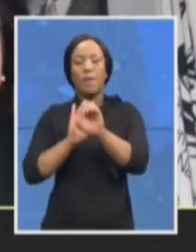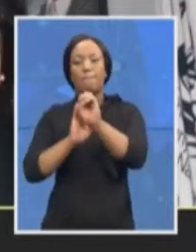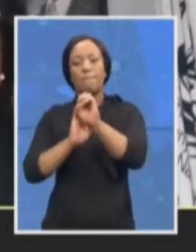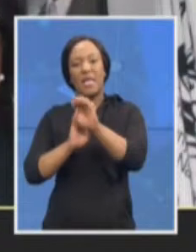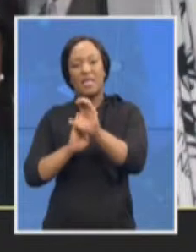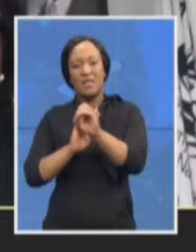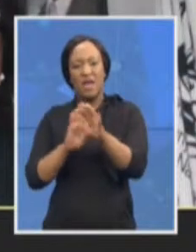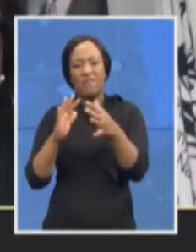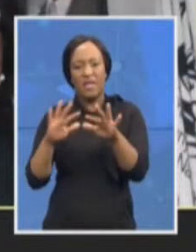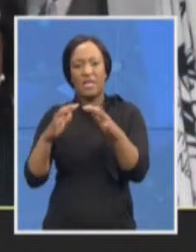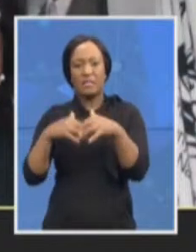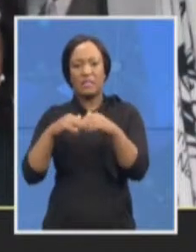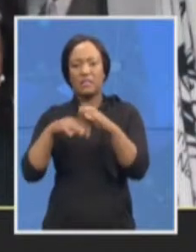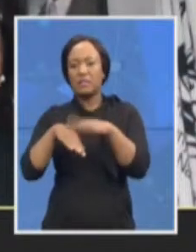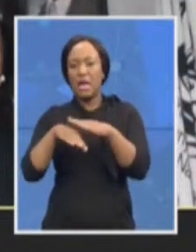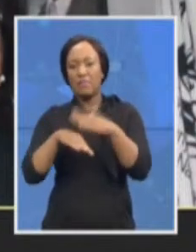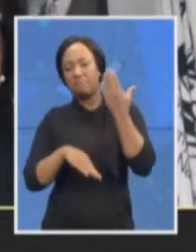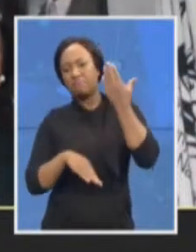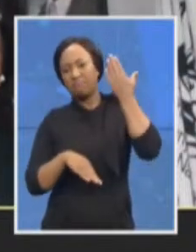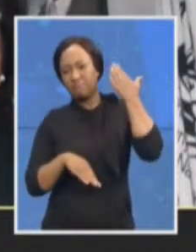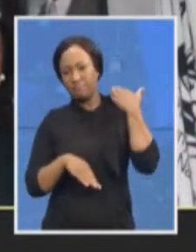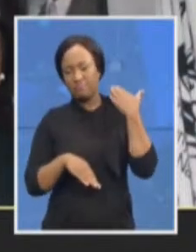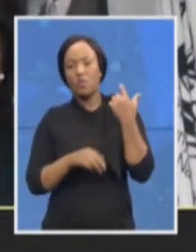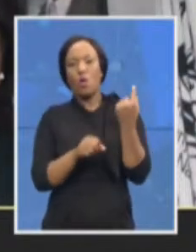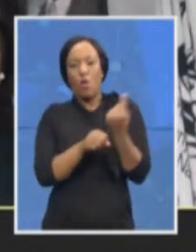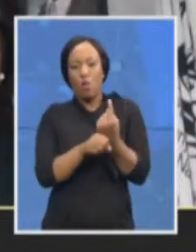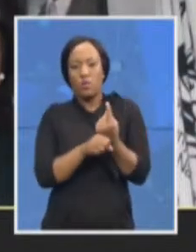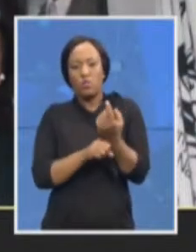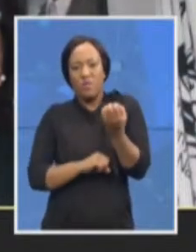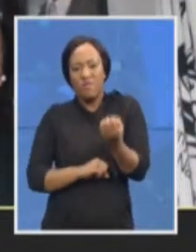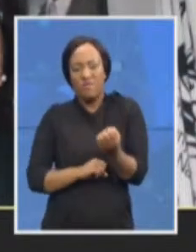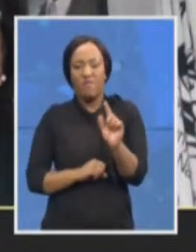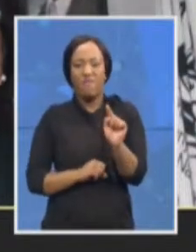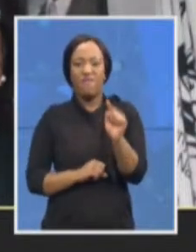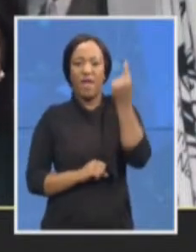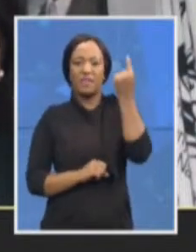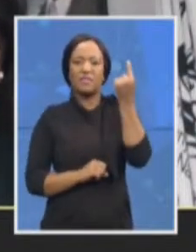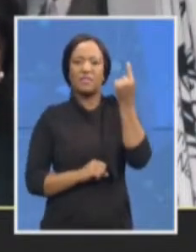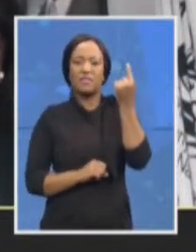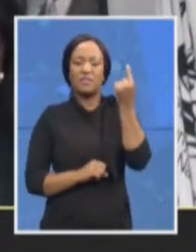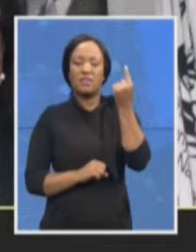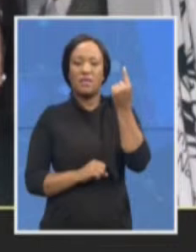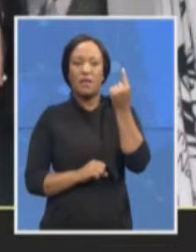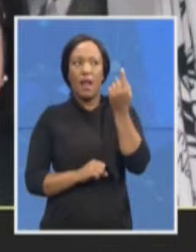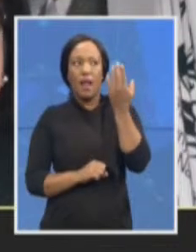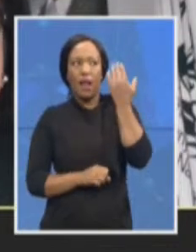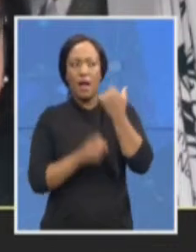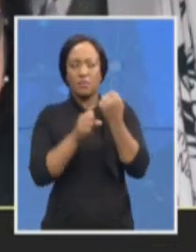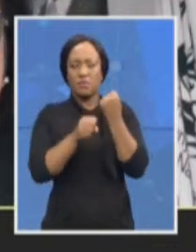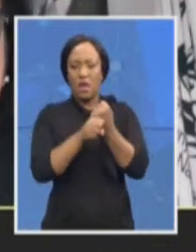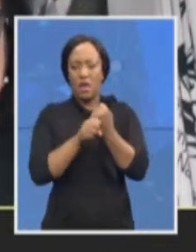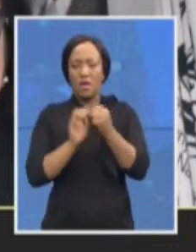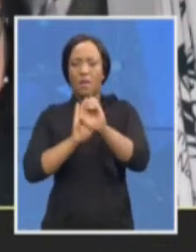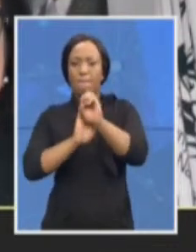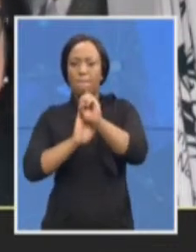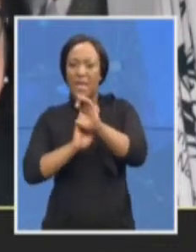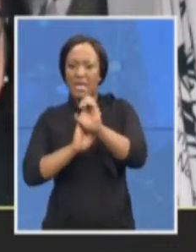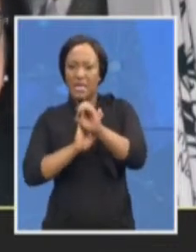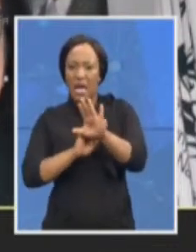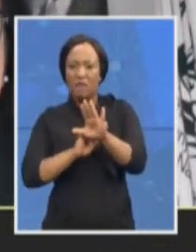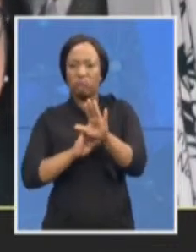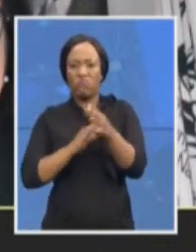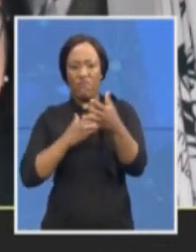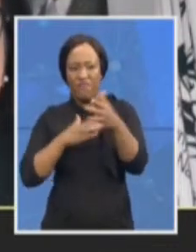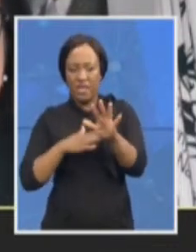the media, we had our first engagement with the media. It was last year. And we were hoping to have yearly media briefings,